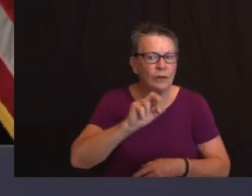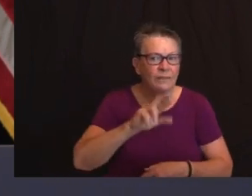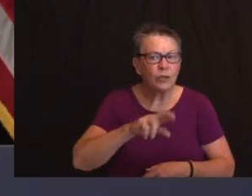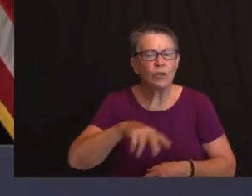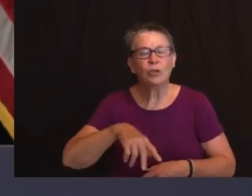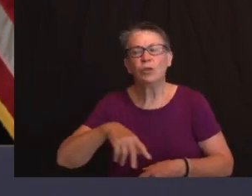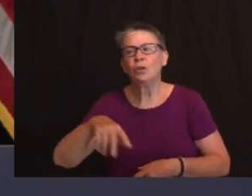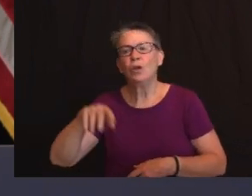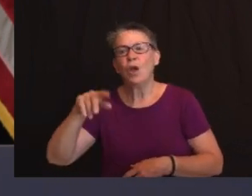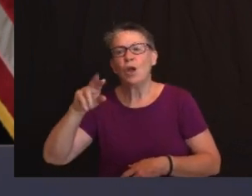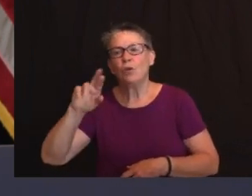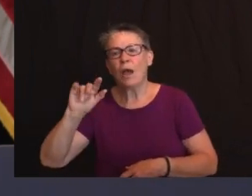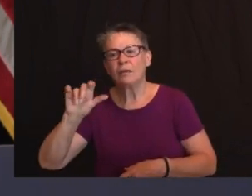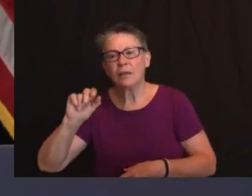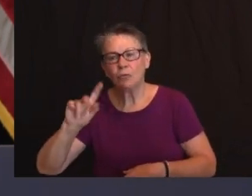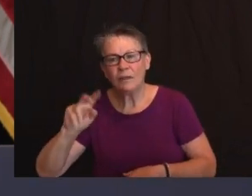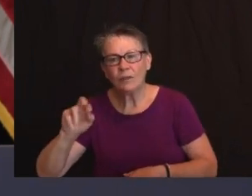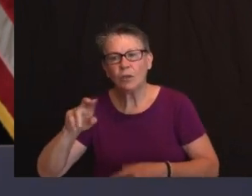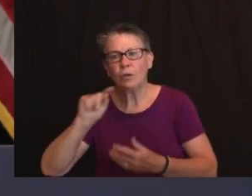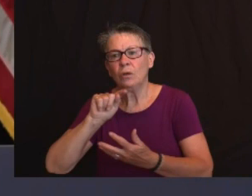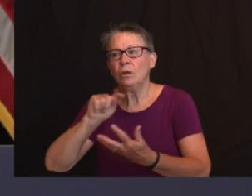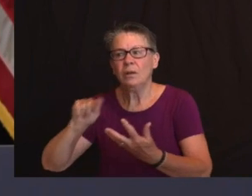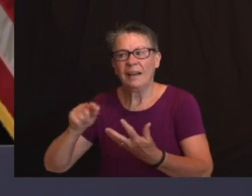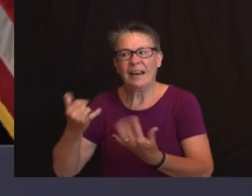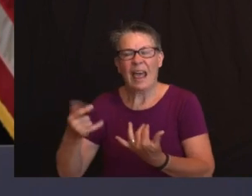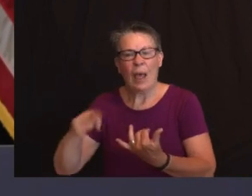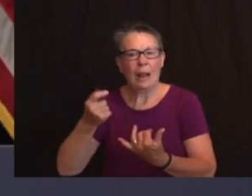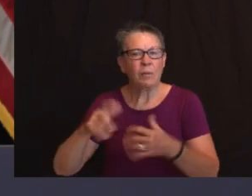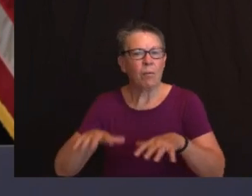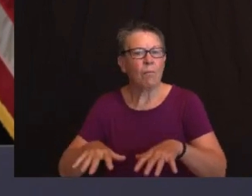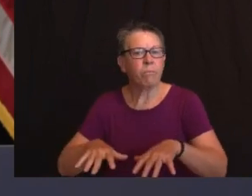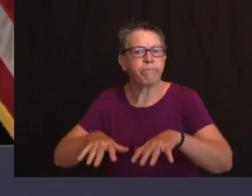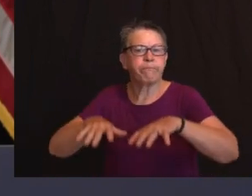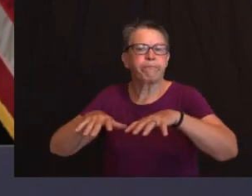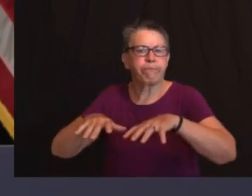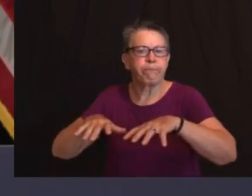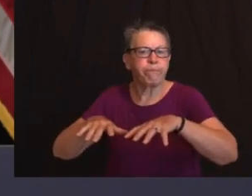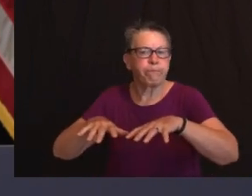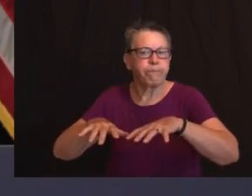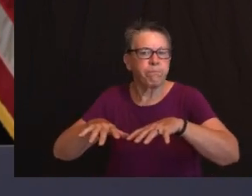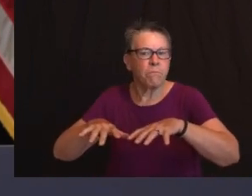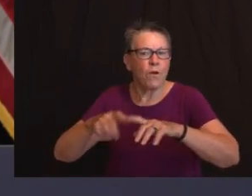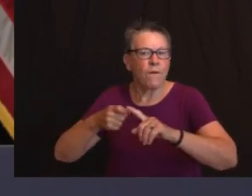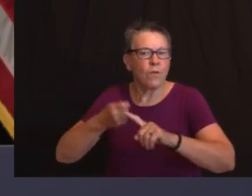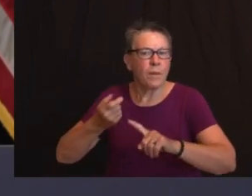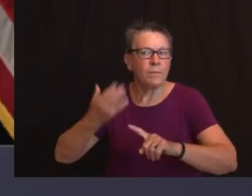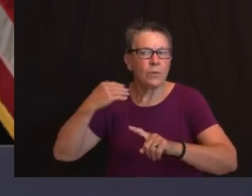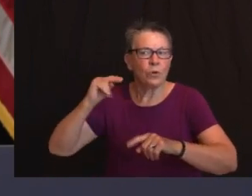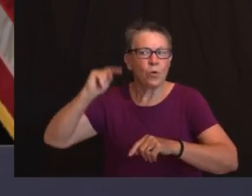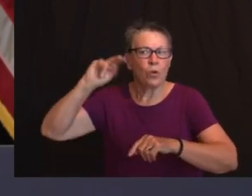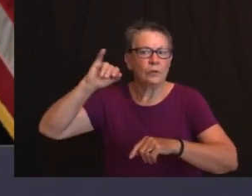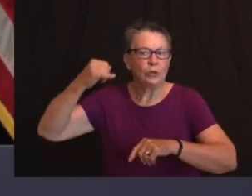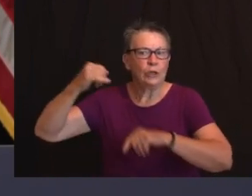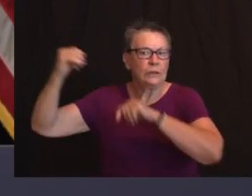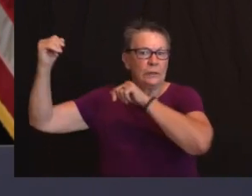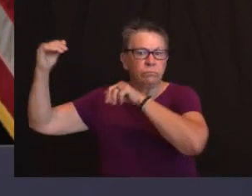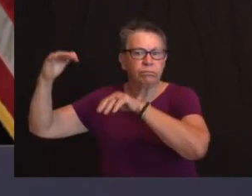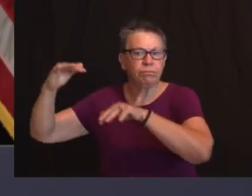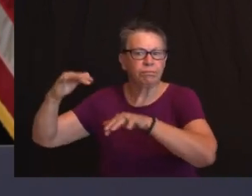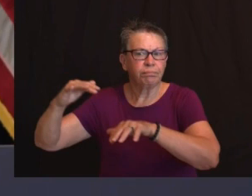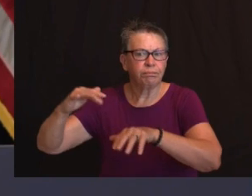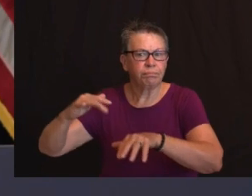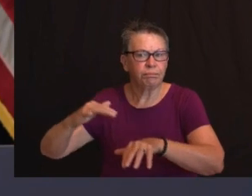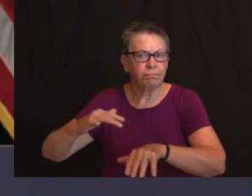some moderate flooding and from basically from Phillipsburg all the way down to Lambertville in those towns you know Regalsville